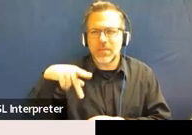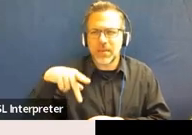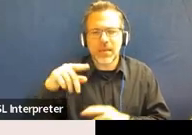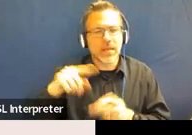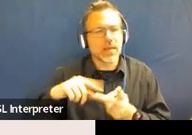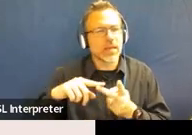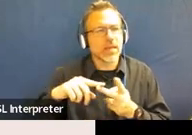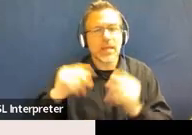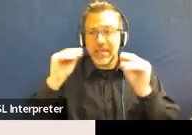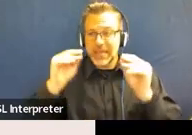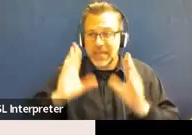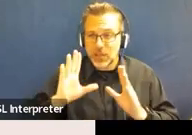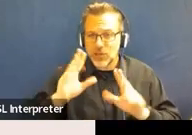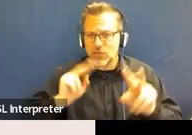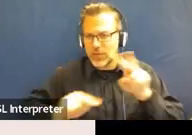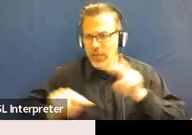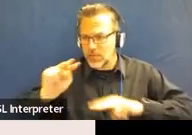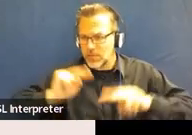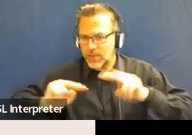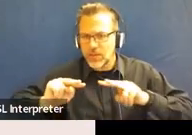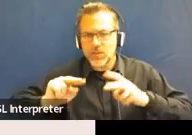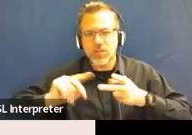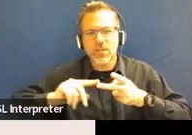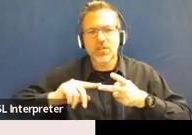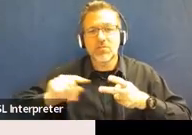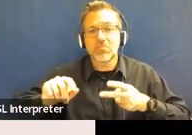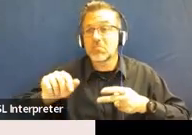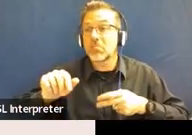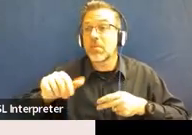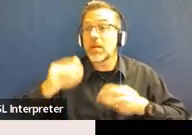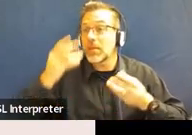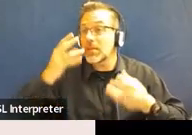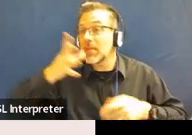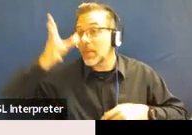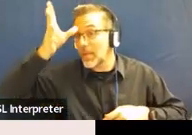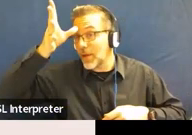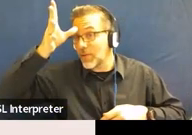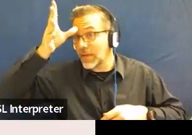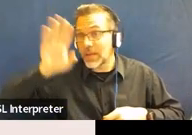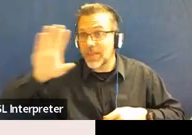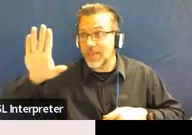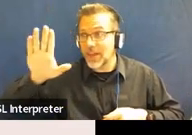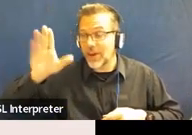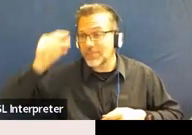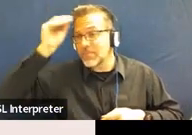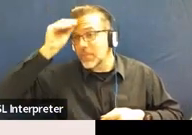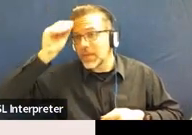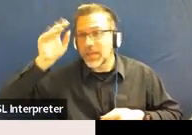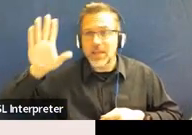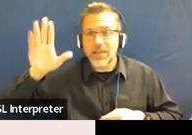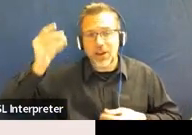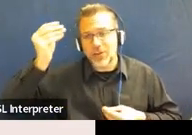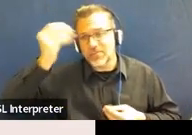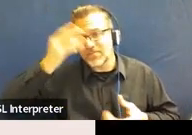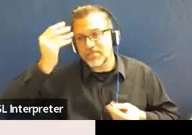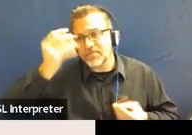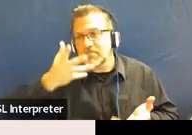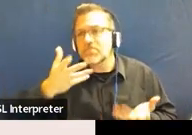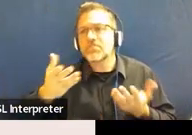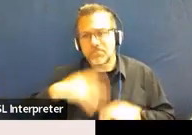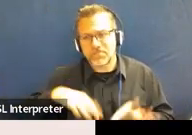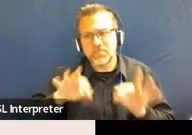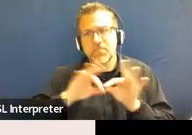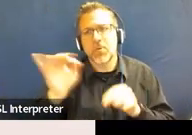observations, and then any relevant info that the parent might bring to the table. You really want to make sure that the parent has some input.